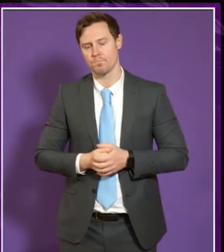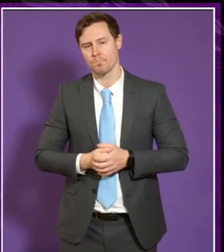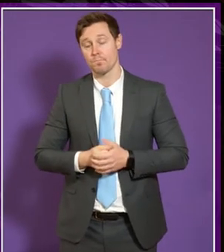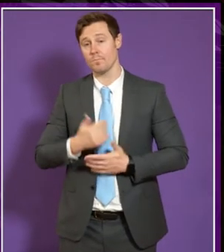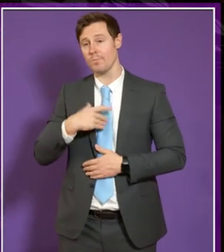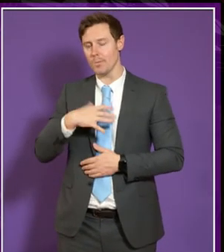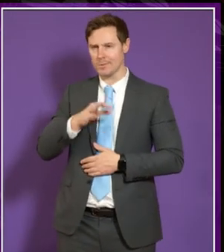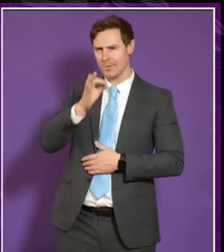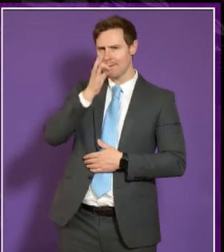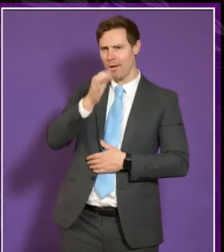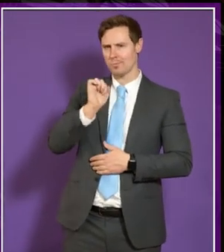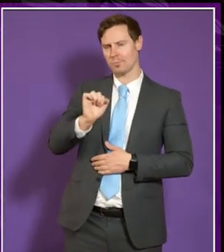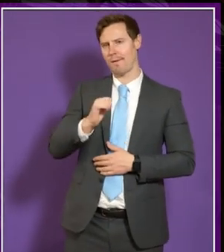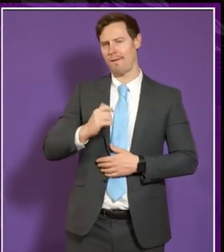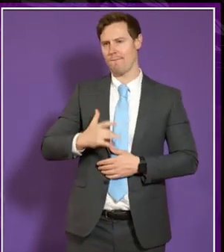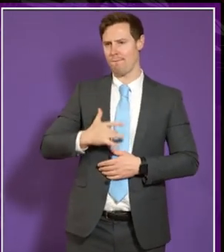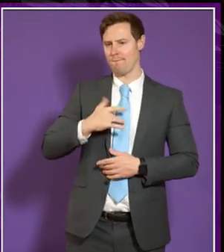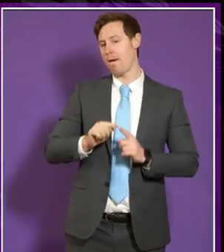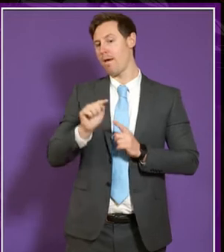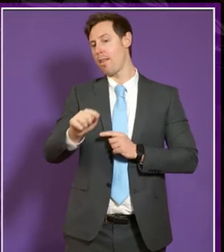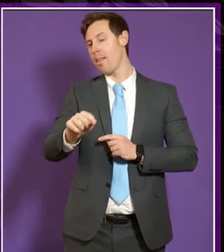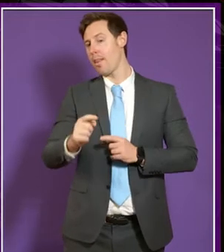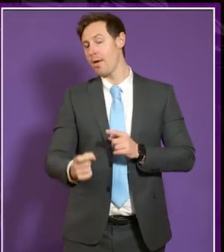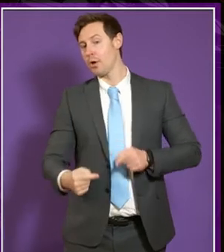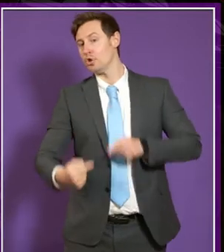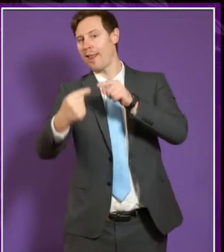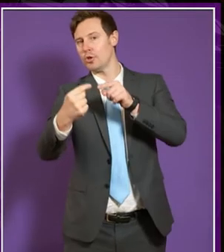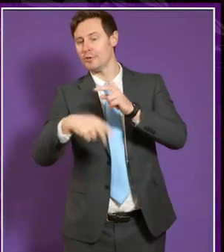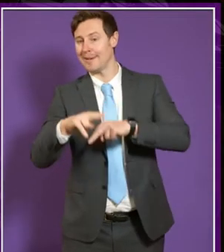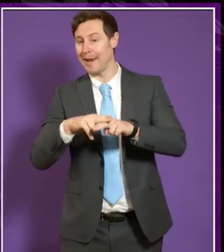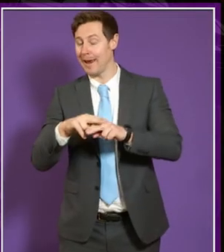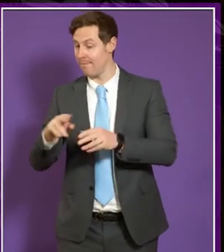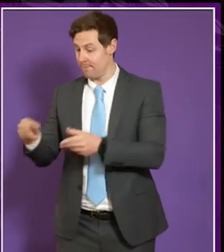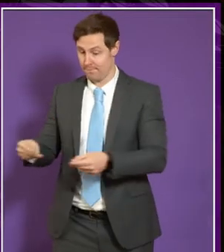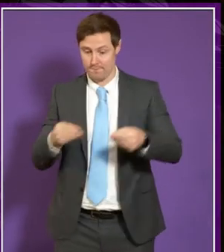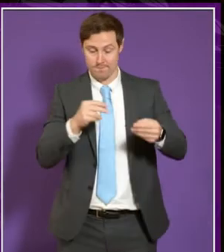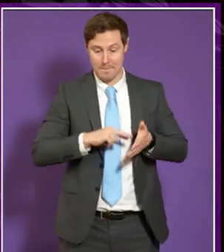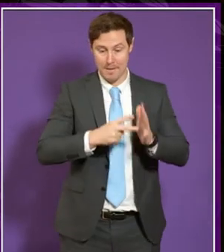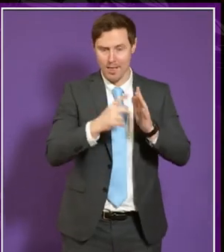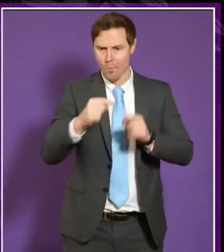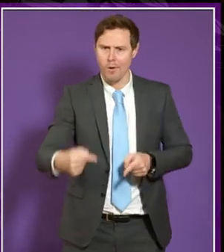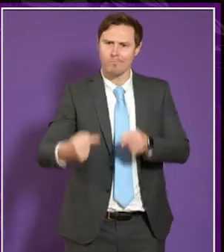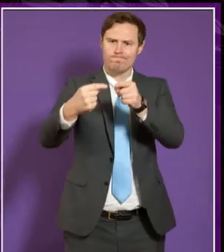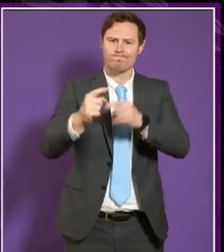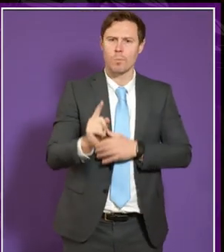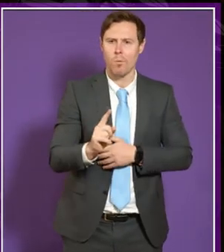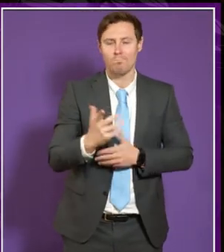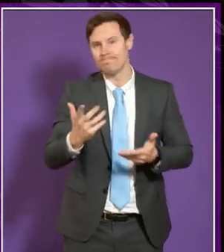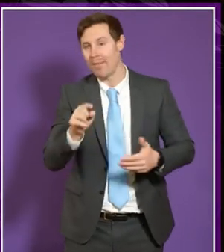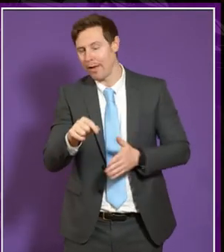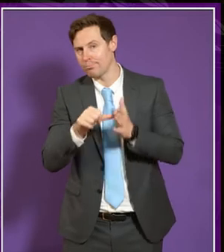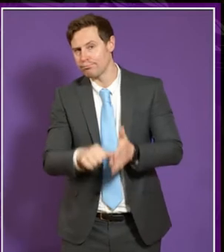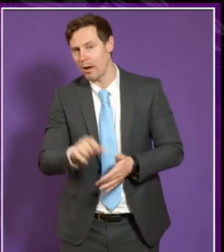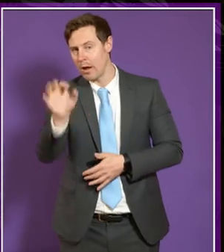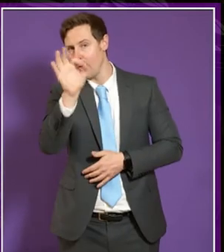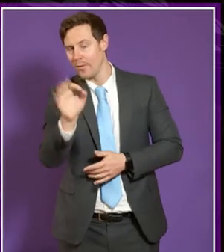what challenges that you see arising from the implementation of the plan that might be a i don't know if it's an easier question